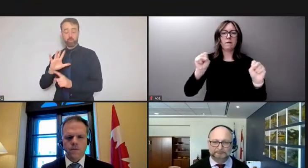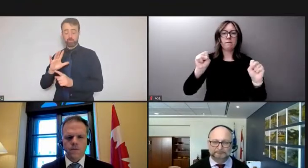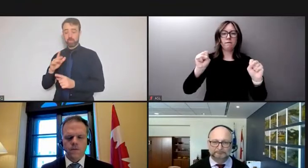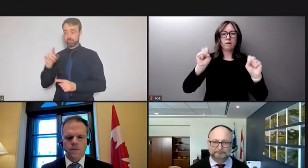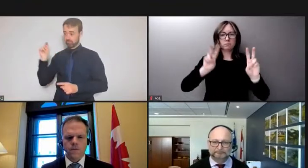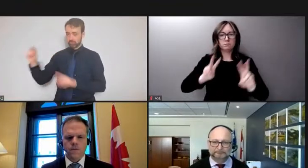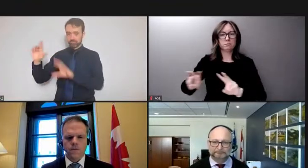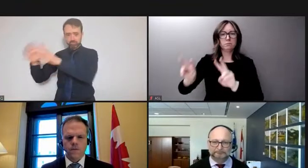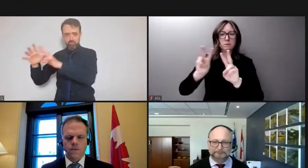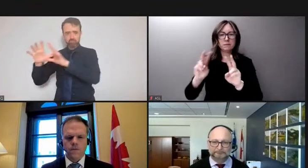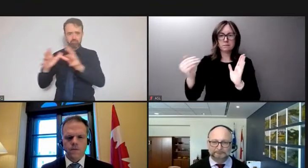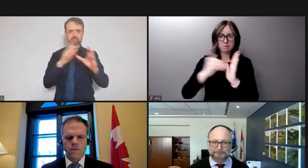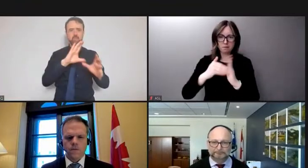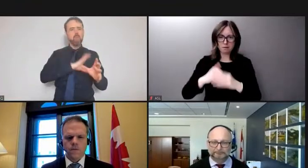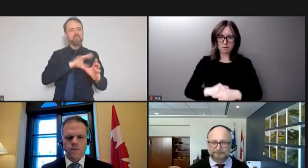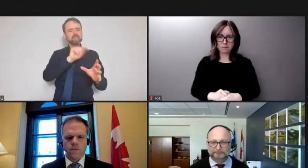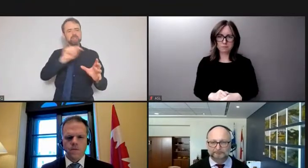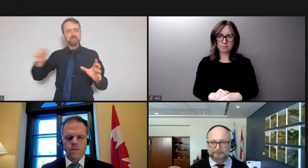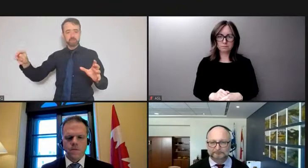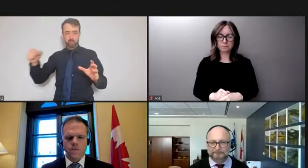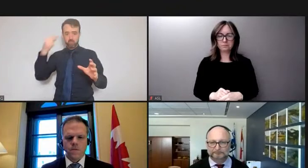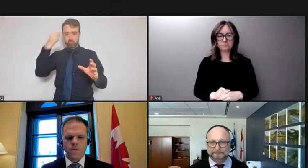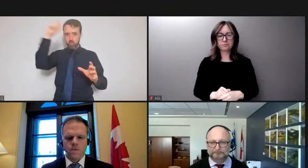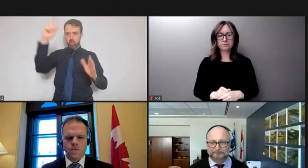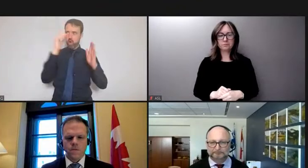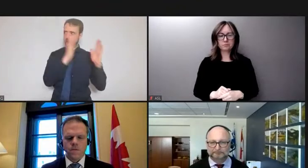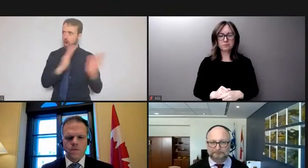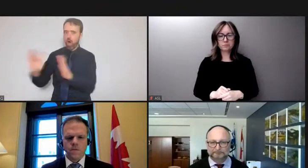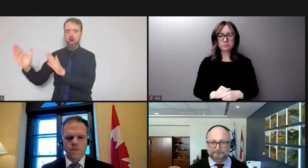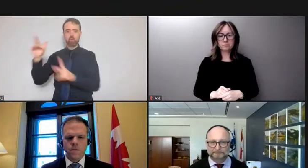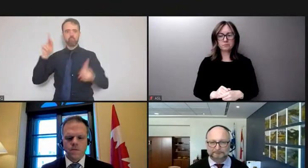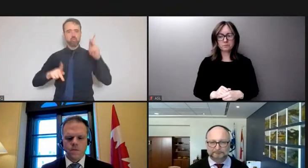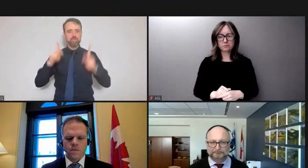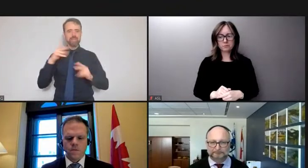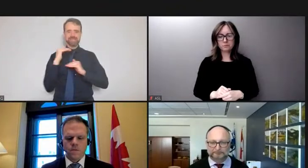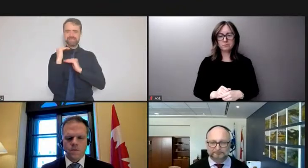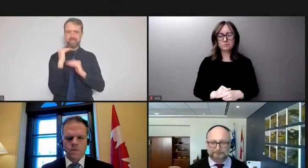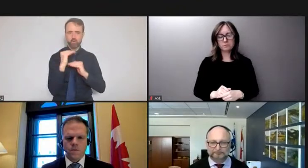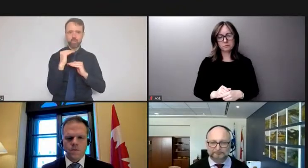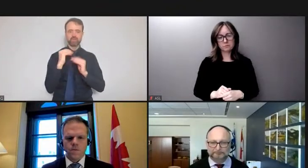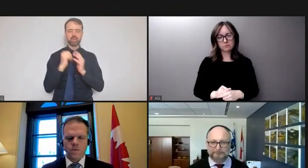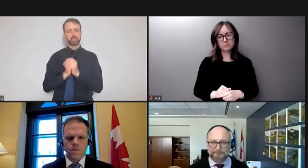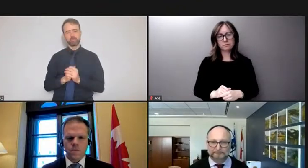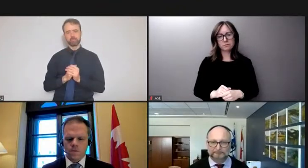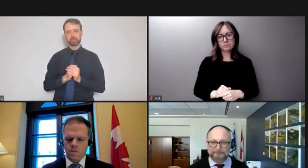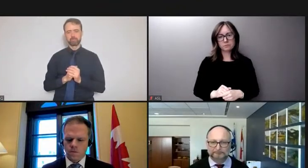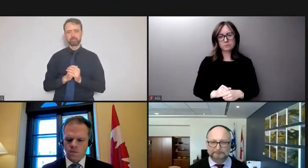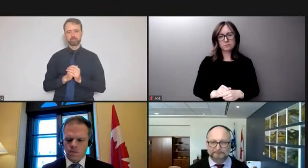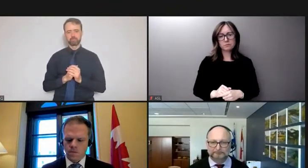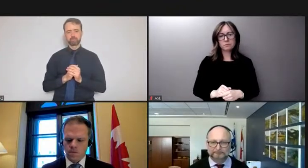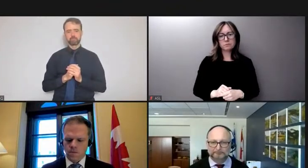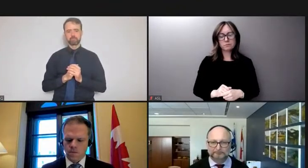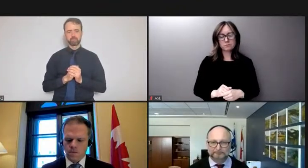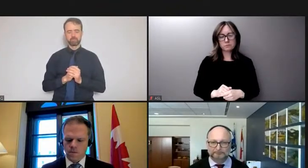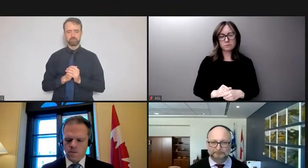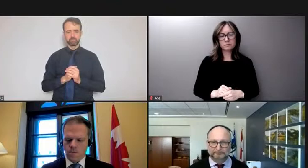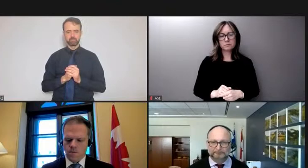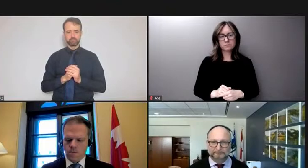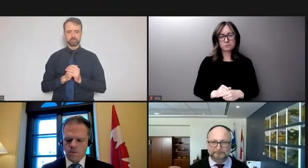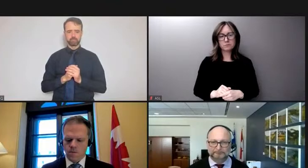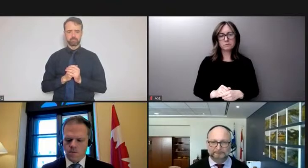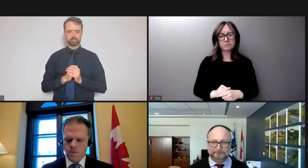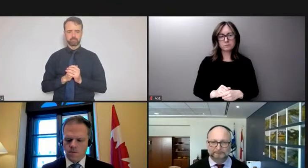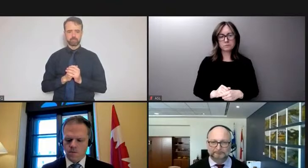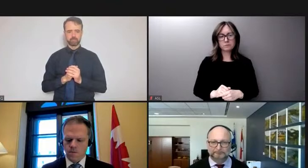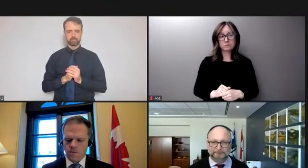There's a big difference about how it is that we talk about the experiences that have been